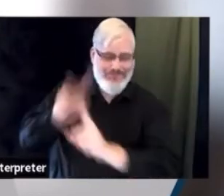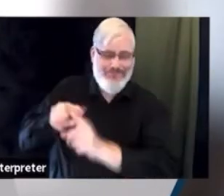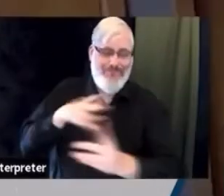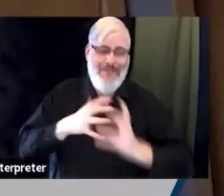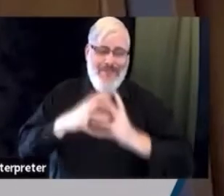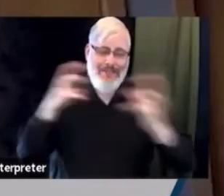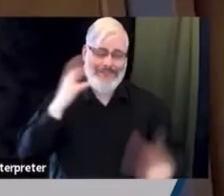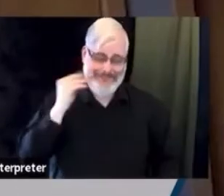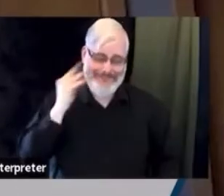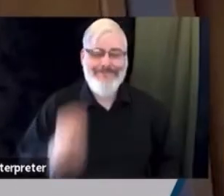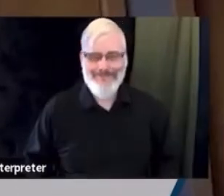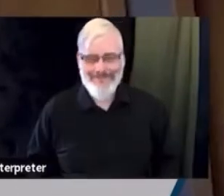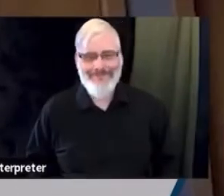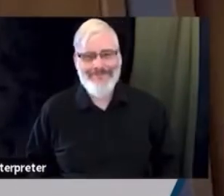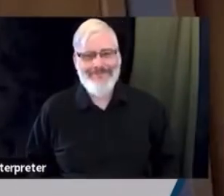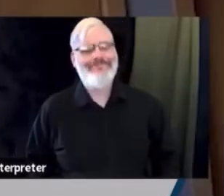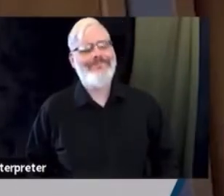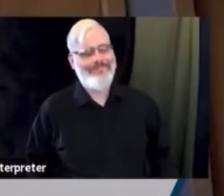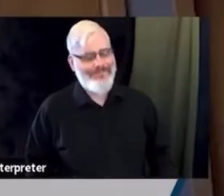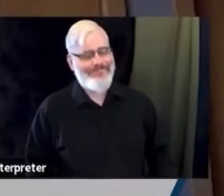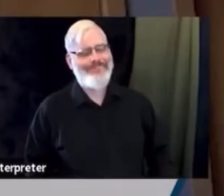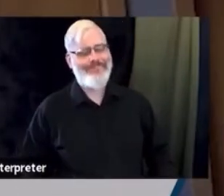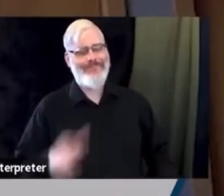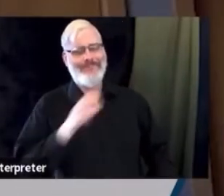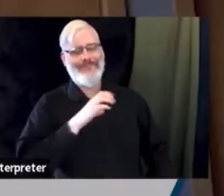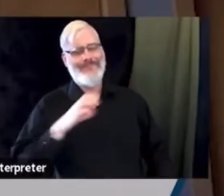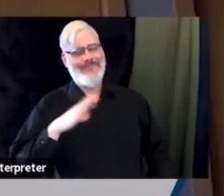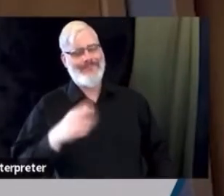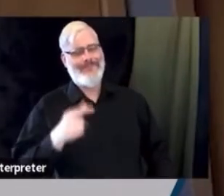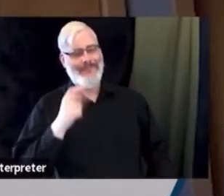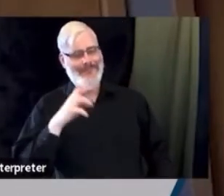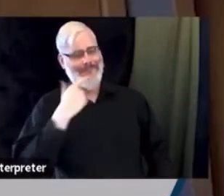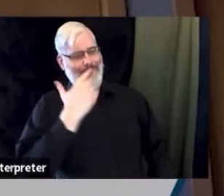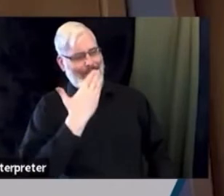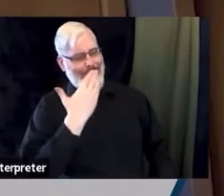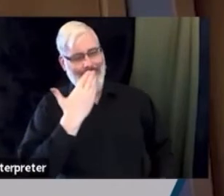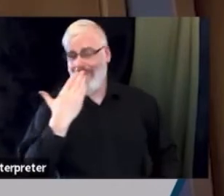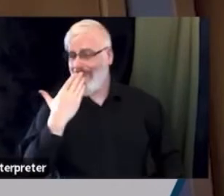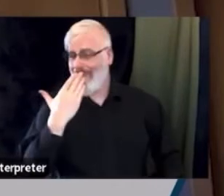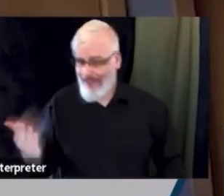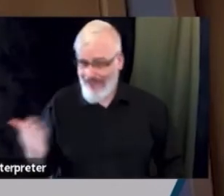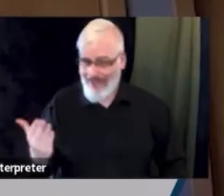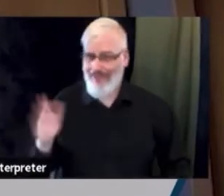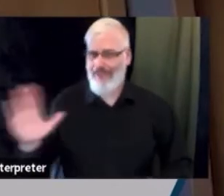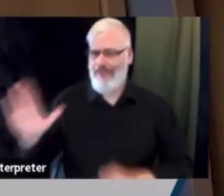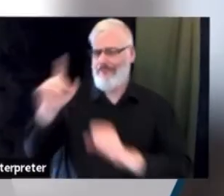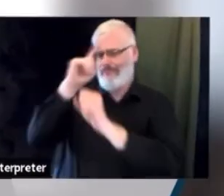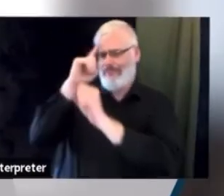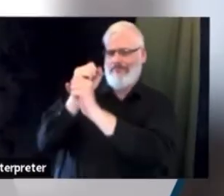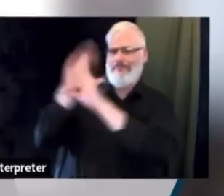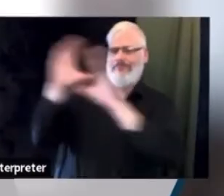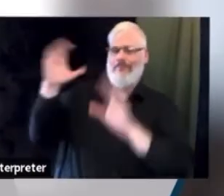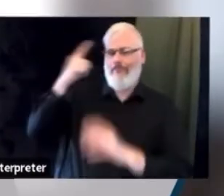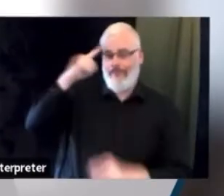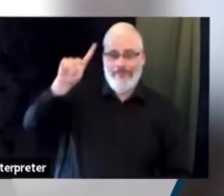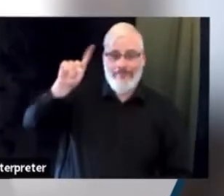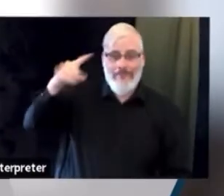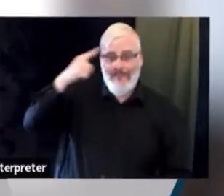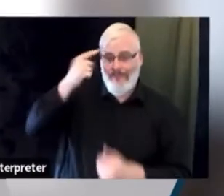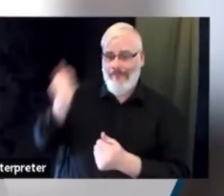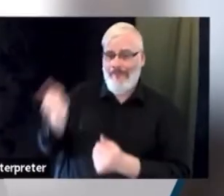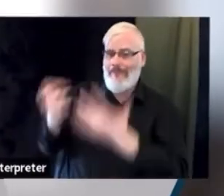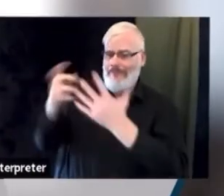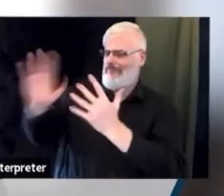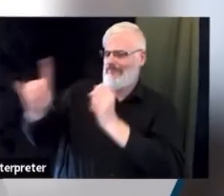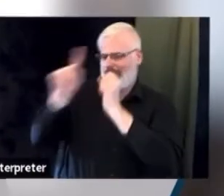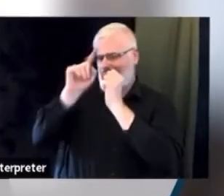Thank you. What is your vision for the Madison fire department. Thank you. You know, the vision for